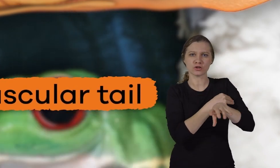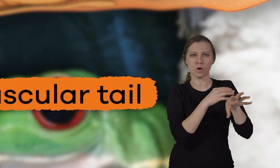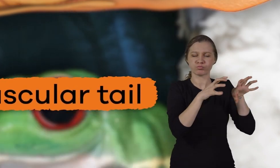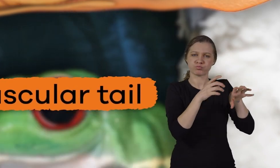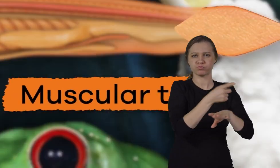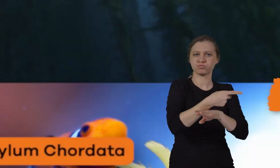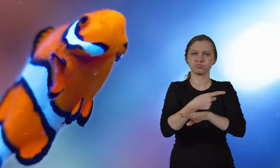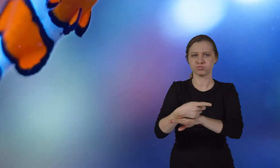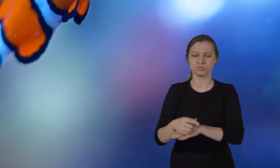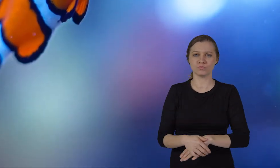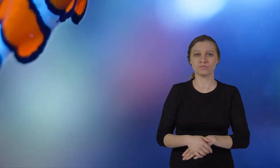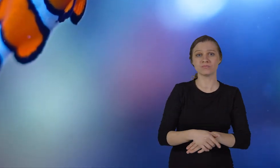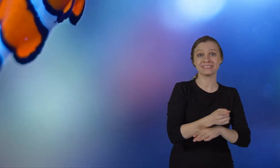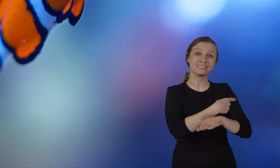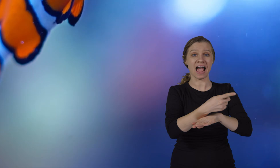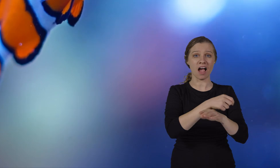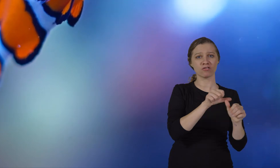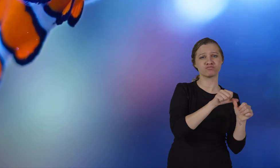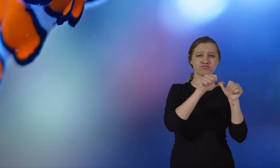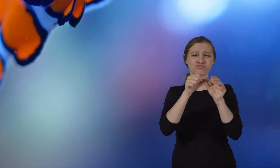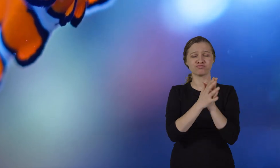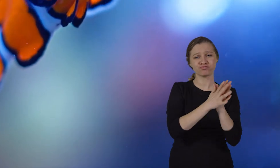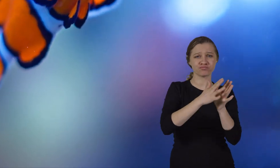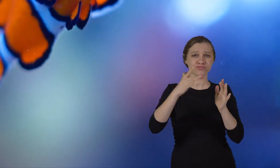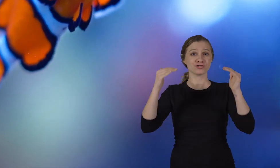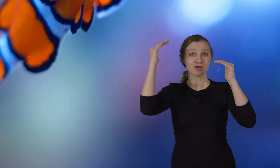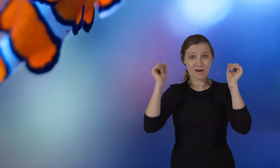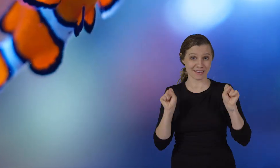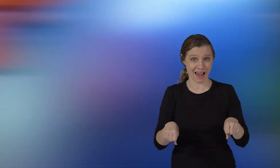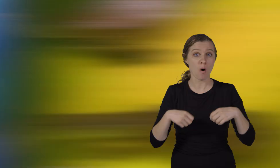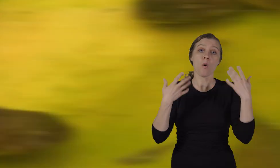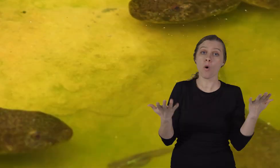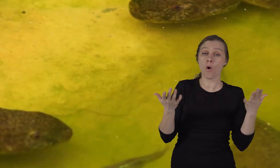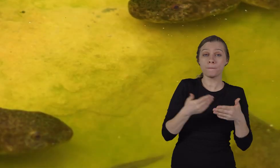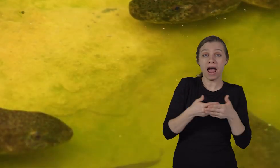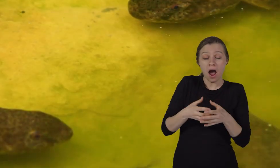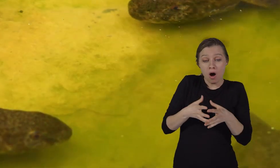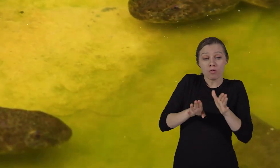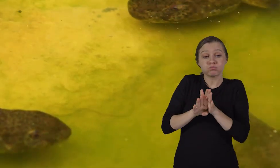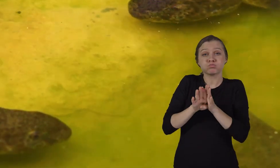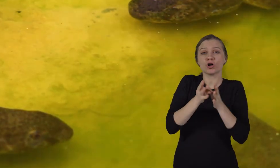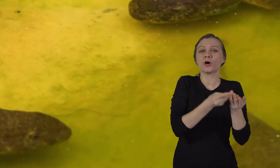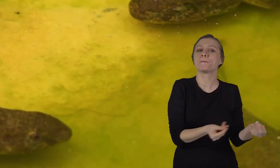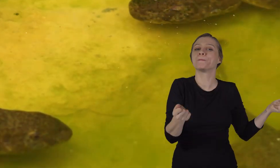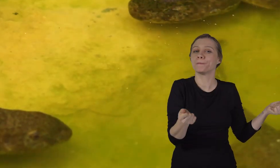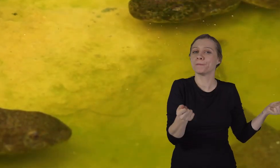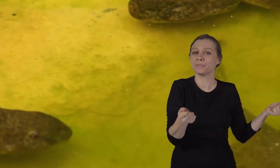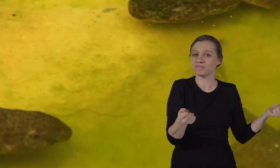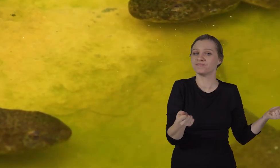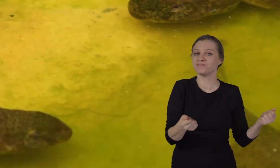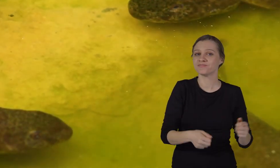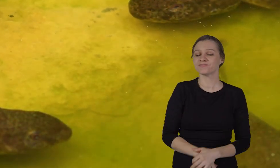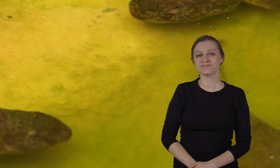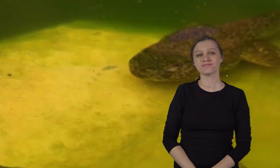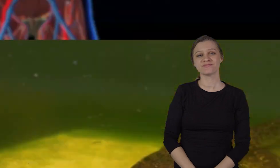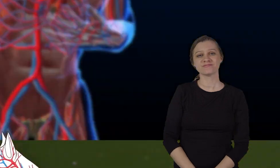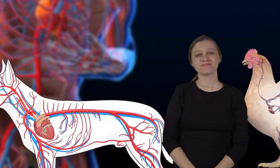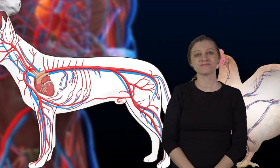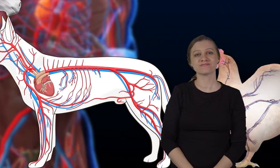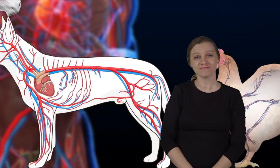This tail can remain into adulthood or disappear during embryonic development.